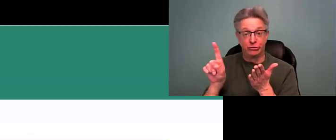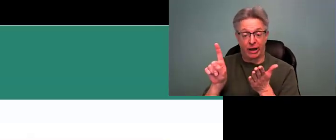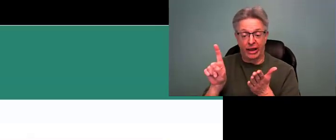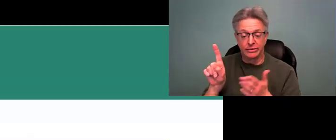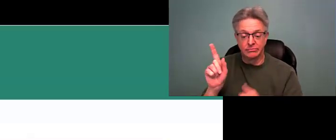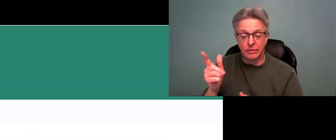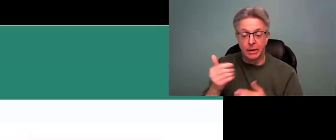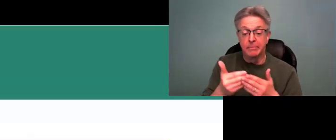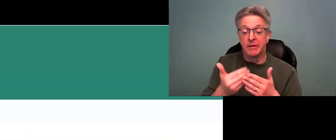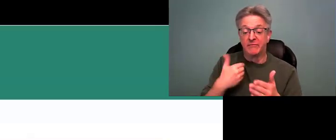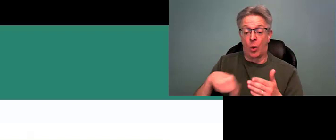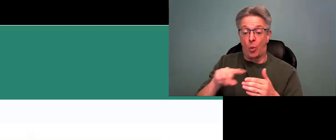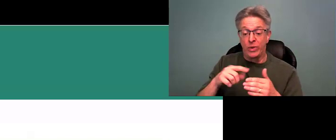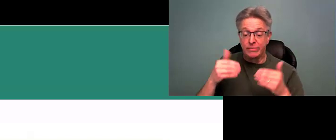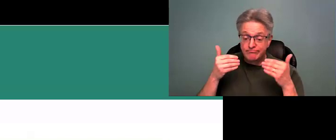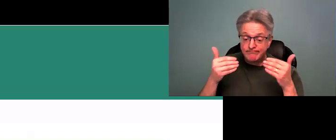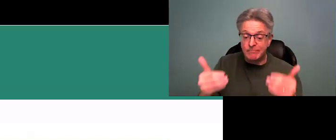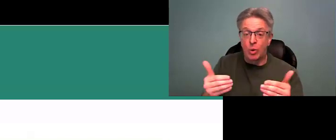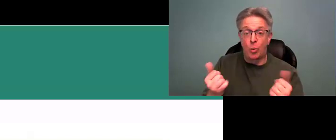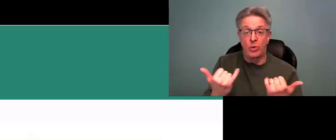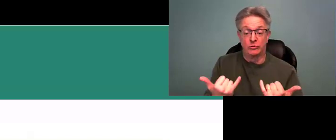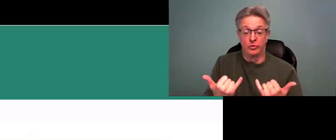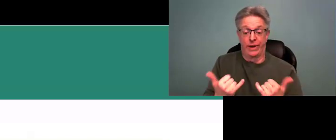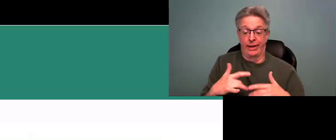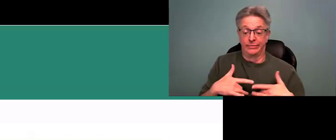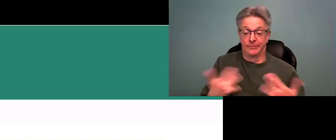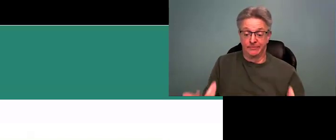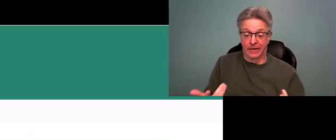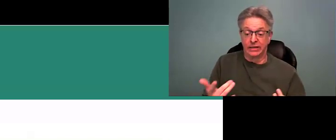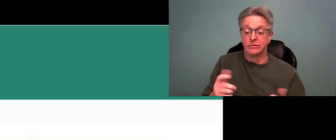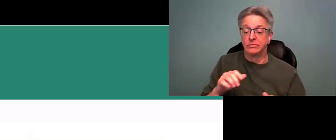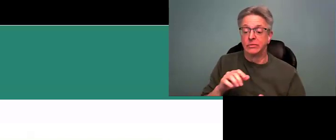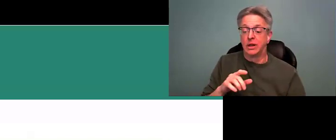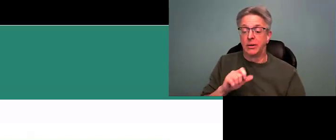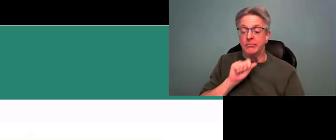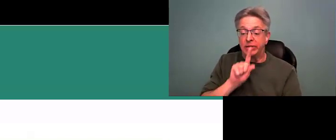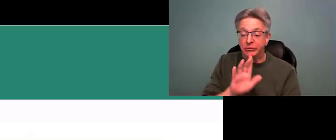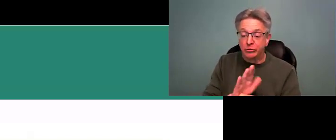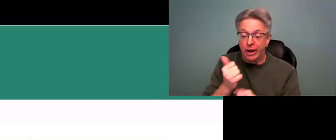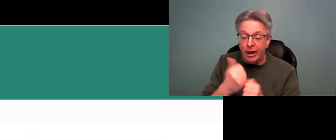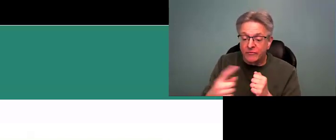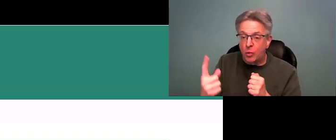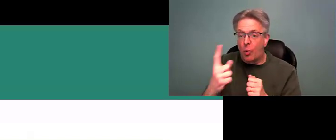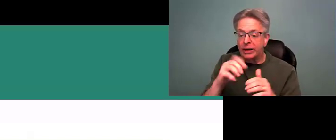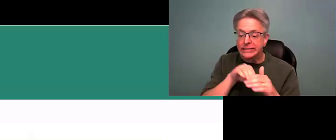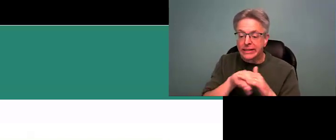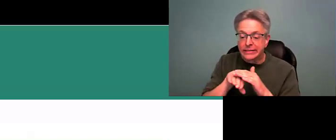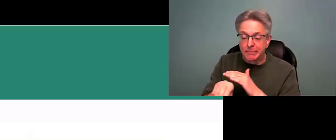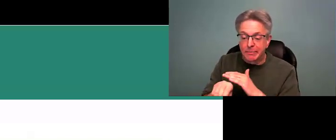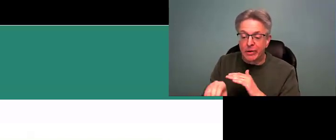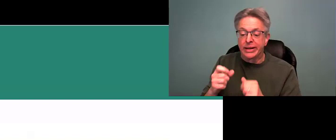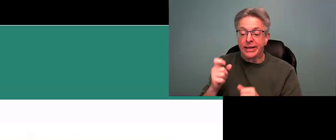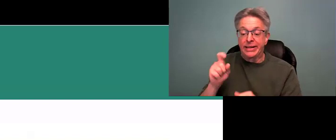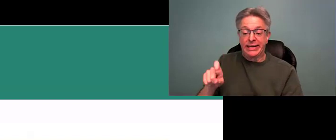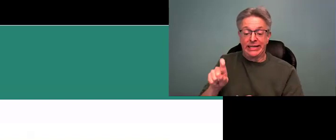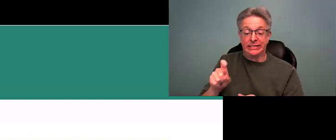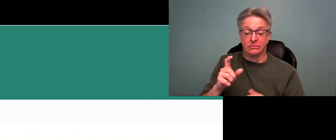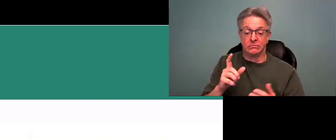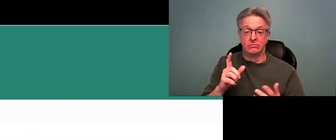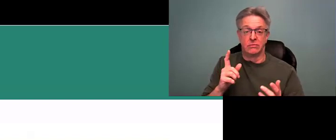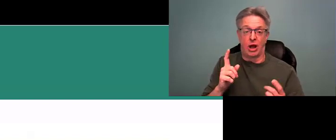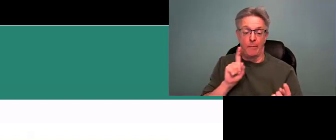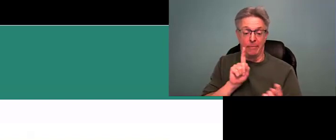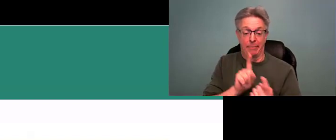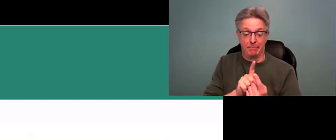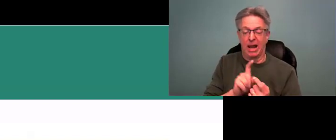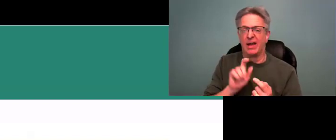Okay, first we'd like to discuss the accessibility check. Before we do proceed with today's event, we want to make sure that everybody's accessibility needs